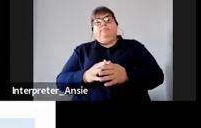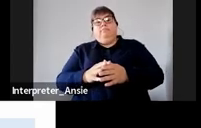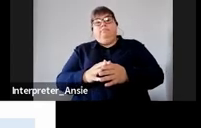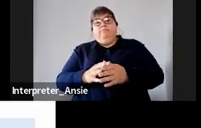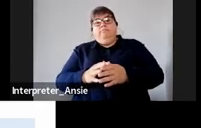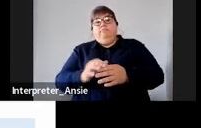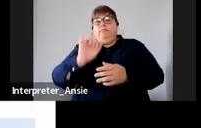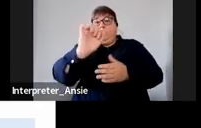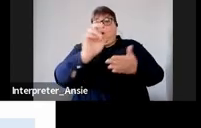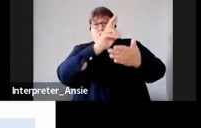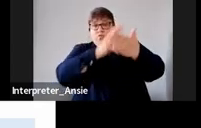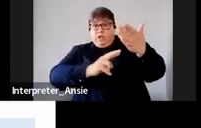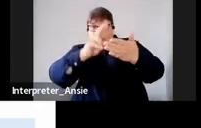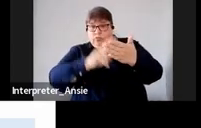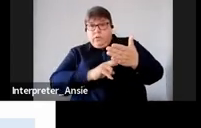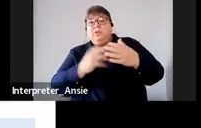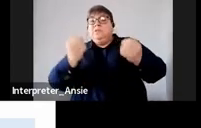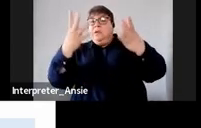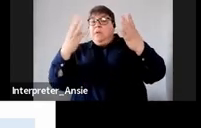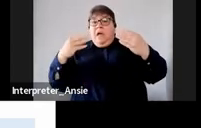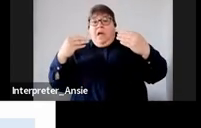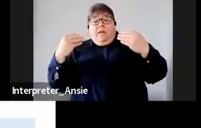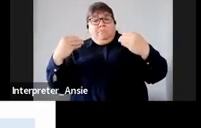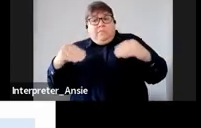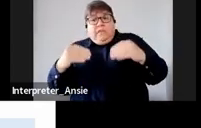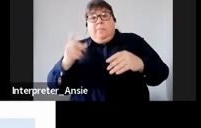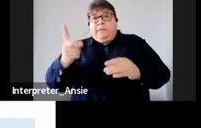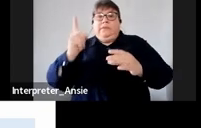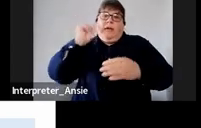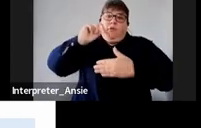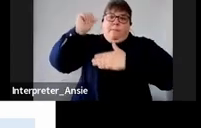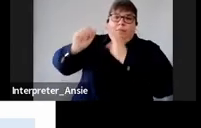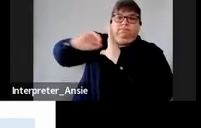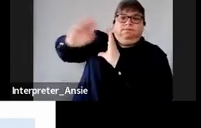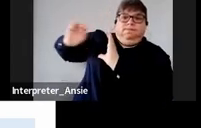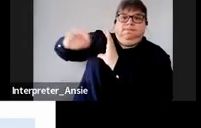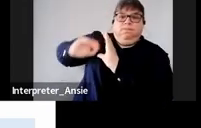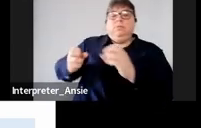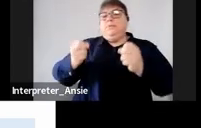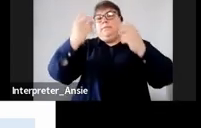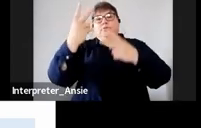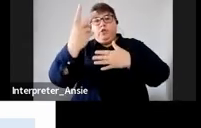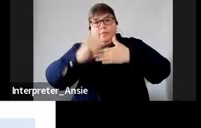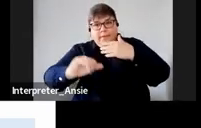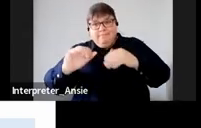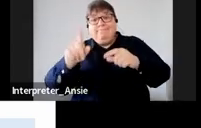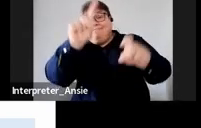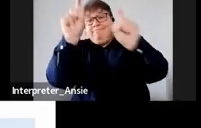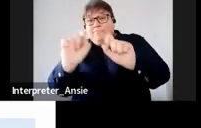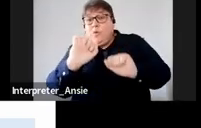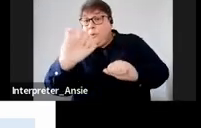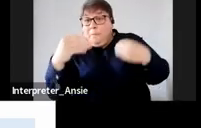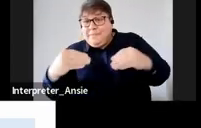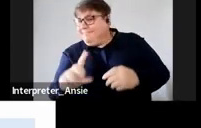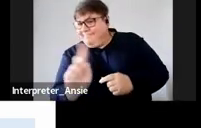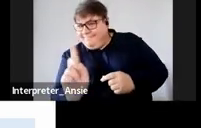registration and some companies may be required to submit every month so it's as per the nature of your business or as it